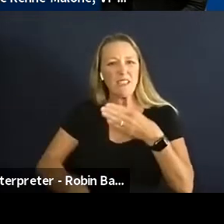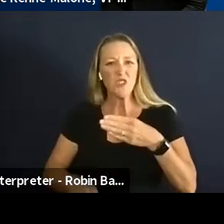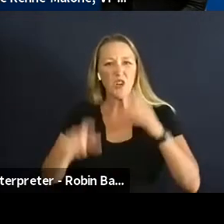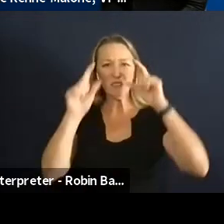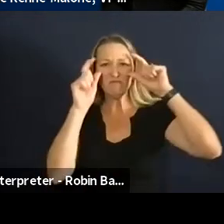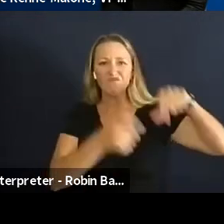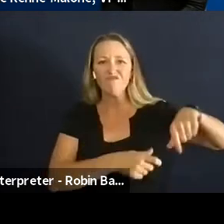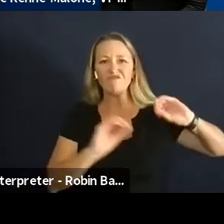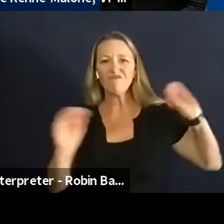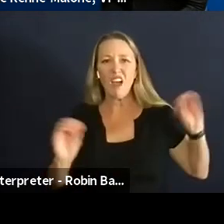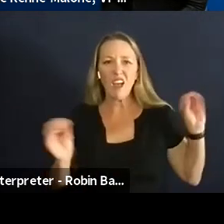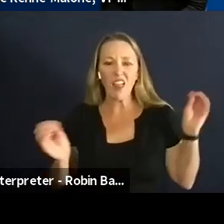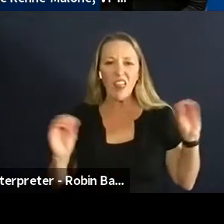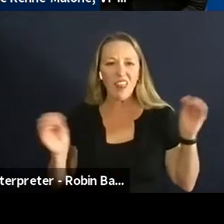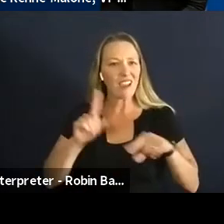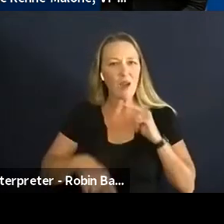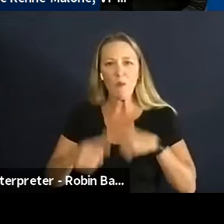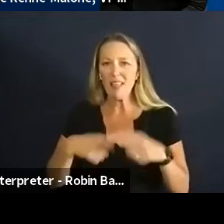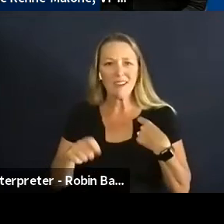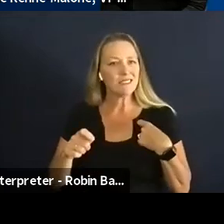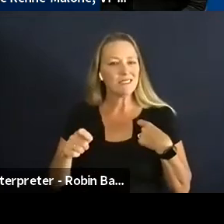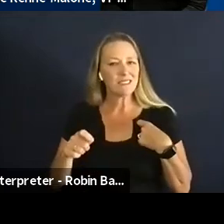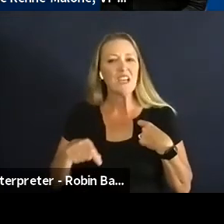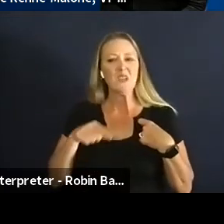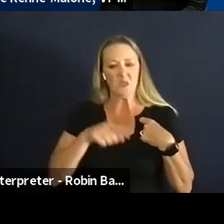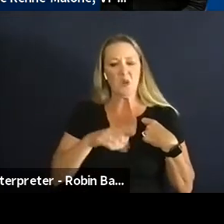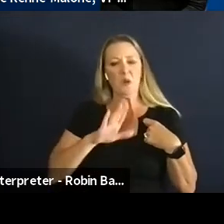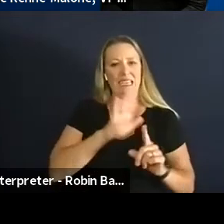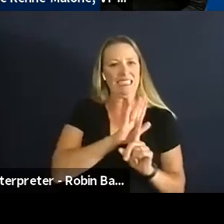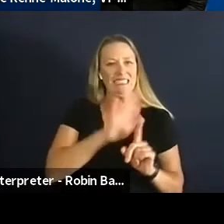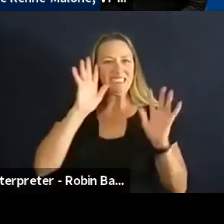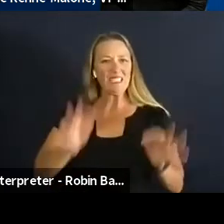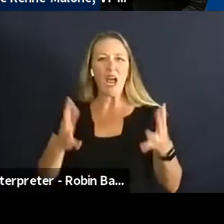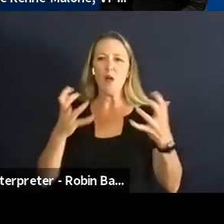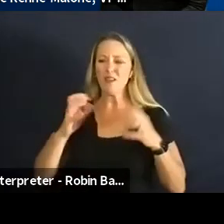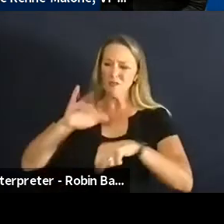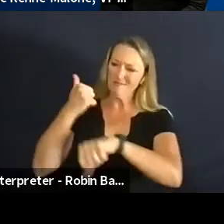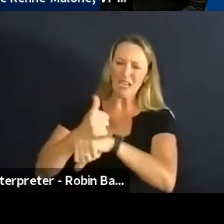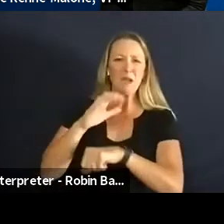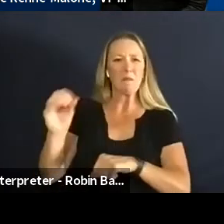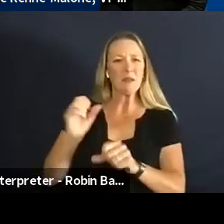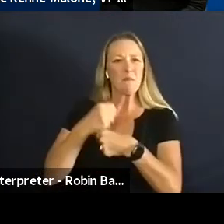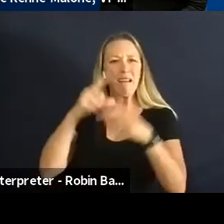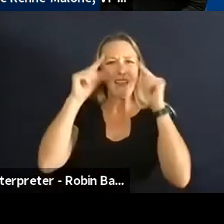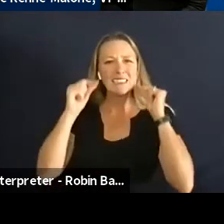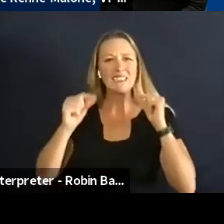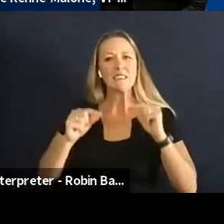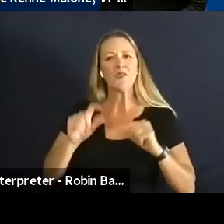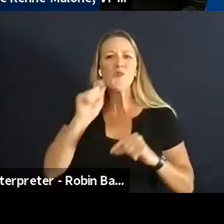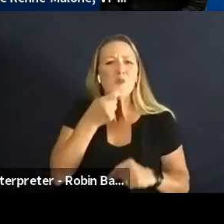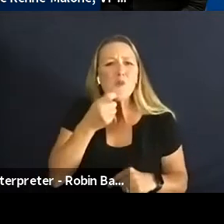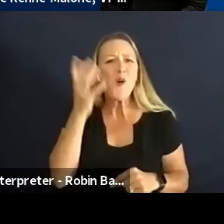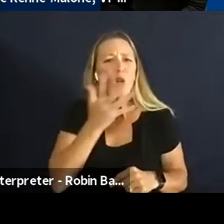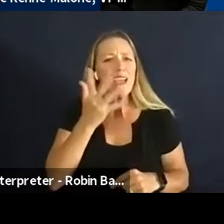he set off to making an eyeglass company that was stylish and affordable for for